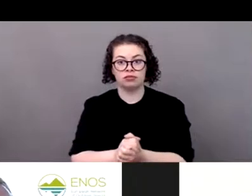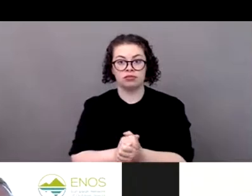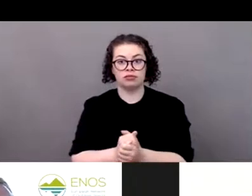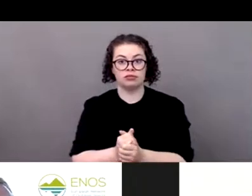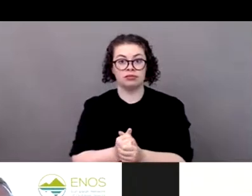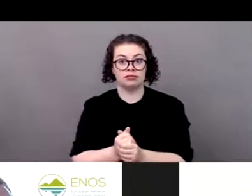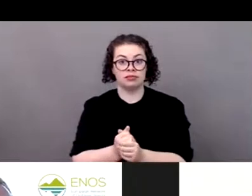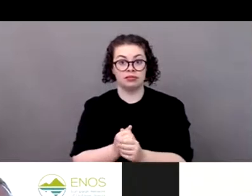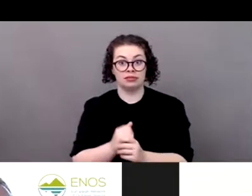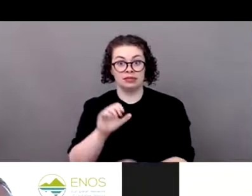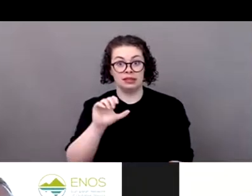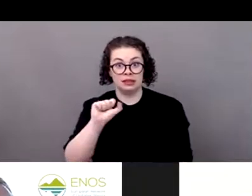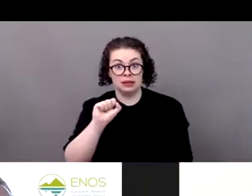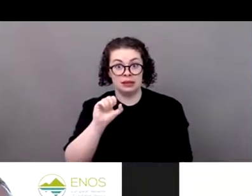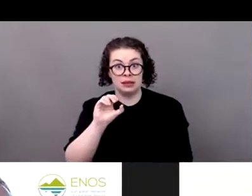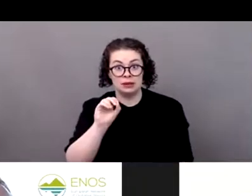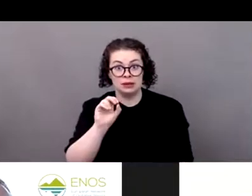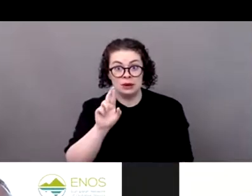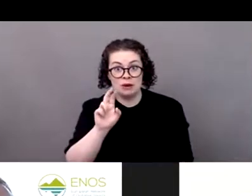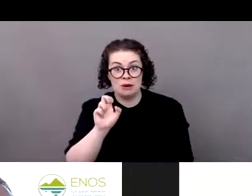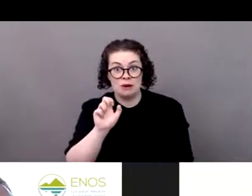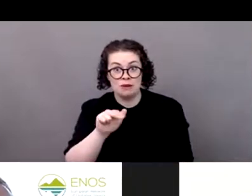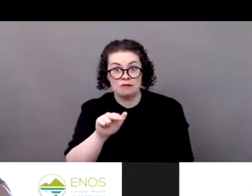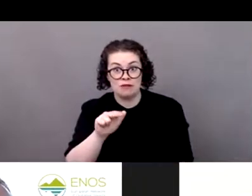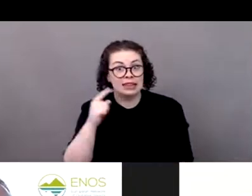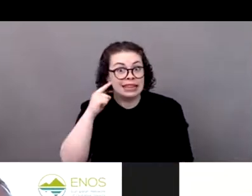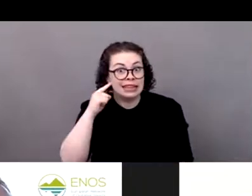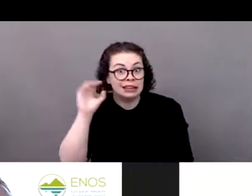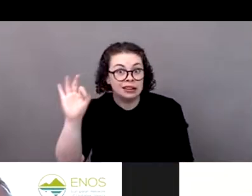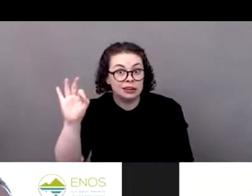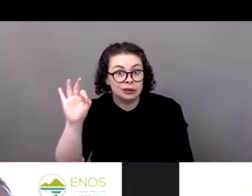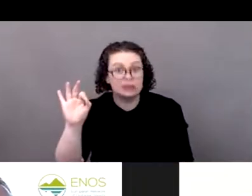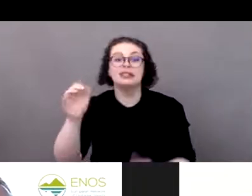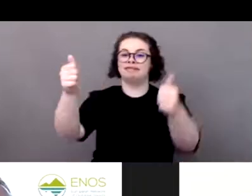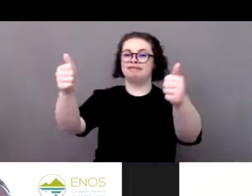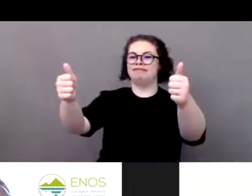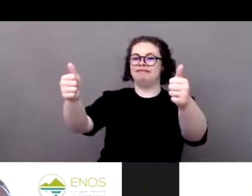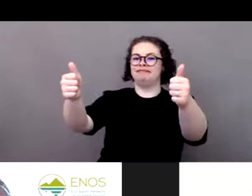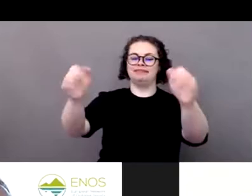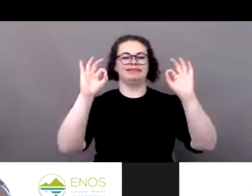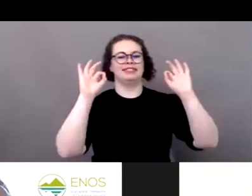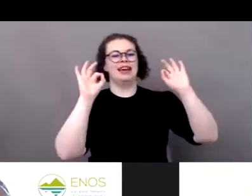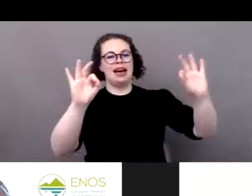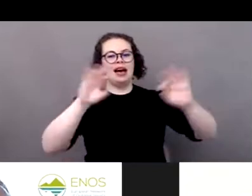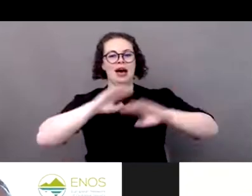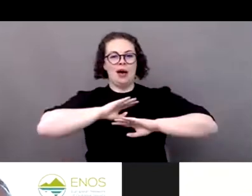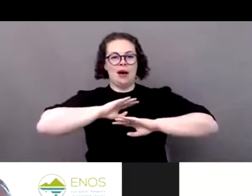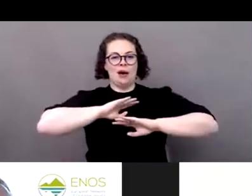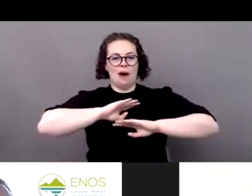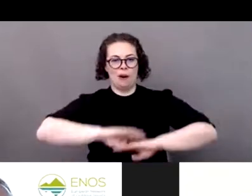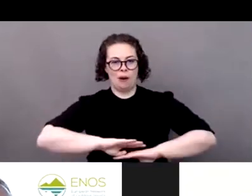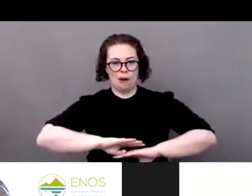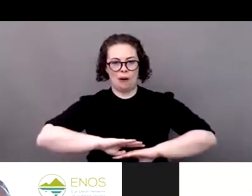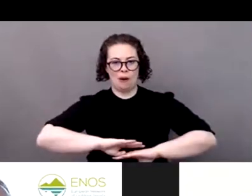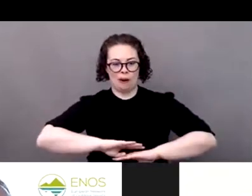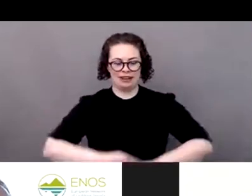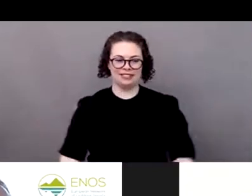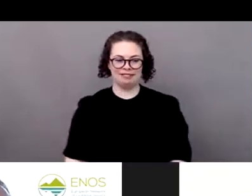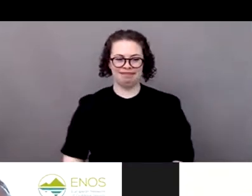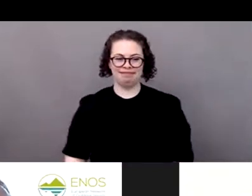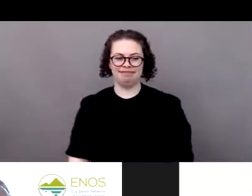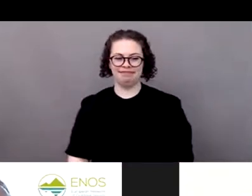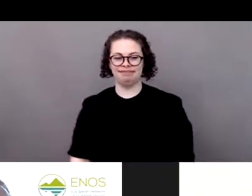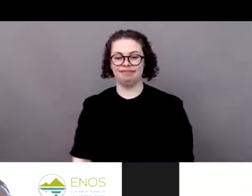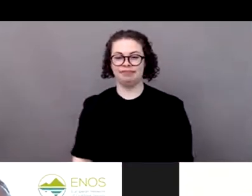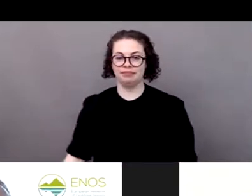Can you talk to me now, sorry? Yeah, much better. Okay, perfect, I managed to fix this. Now, so